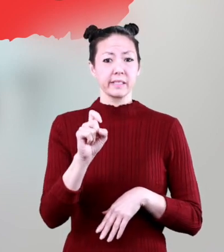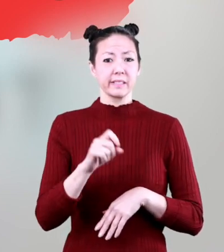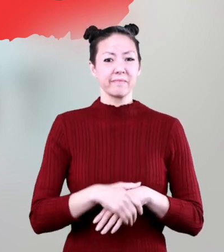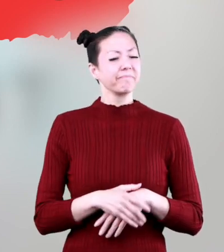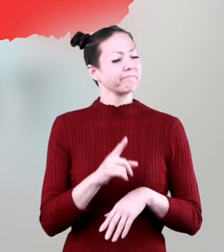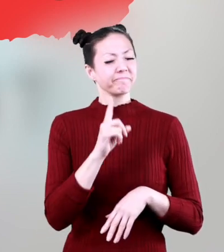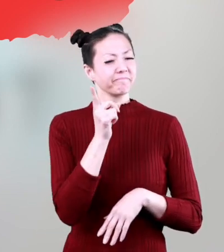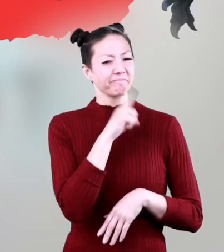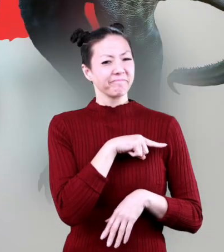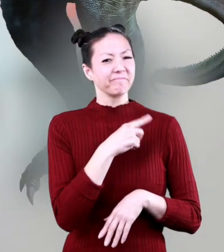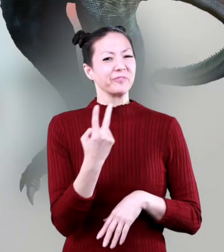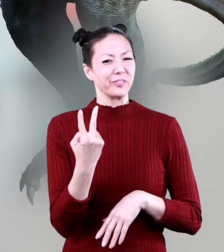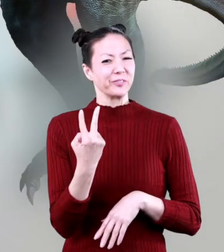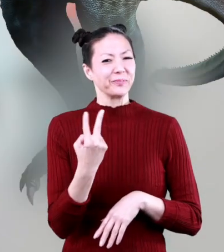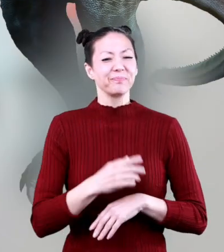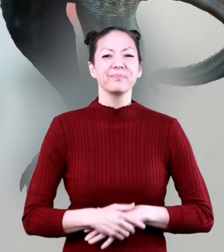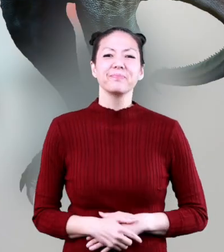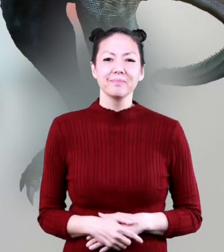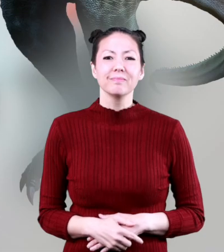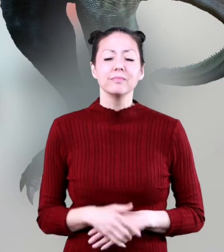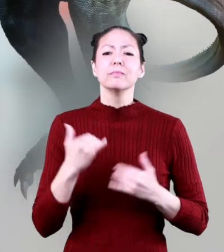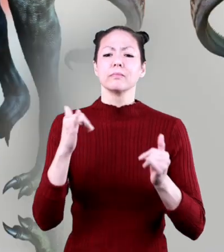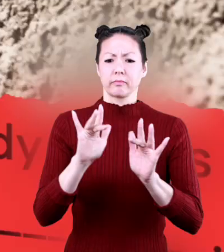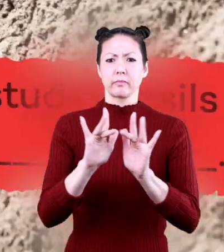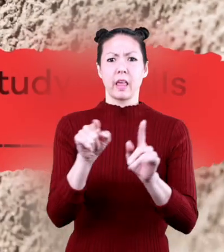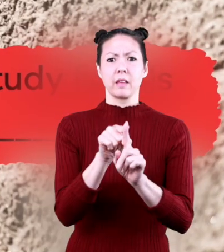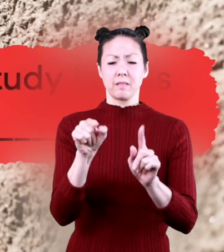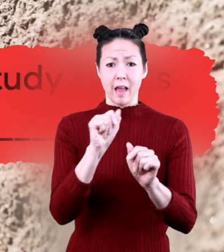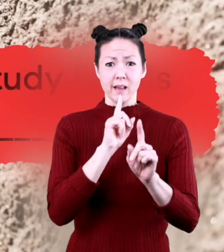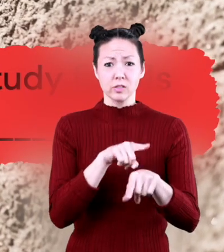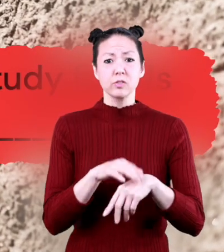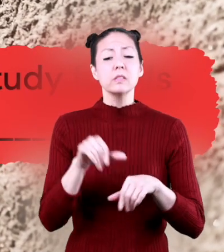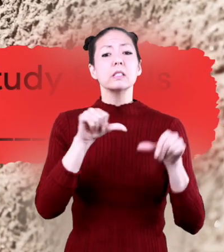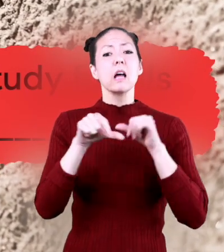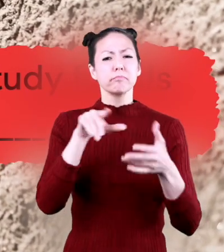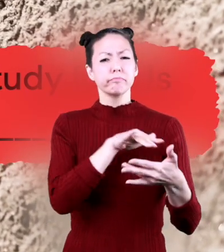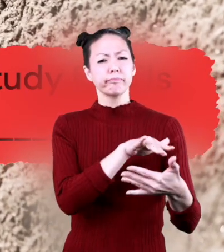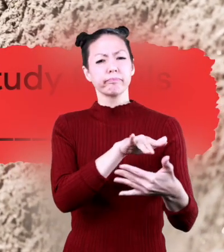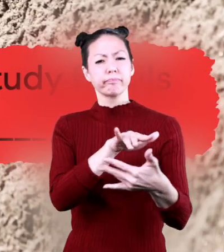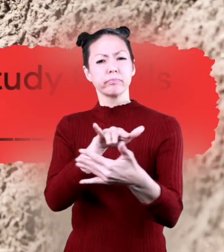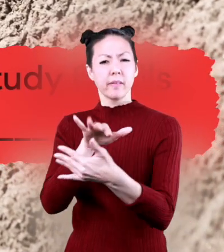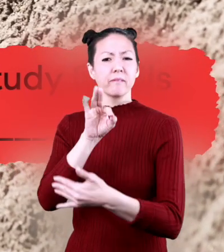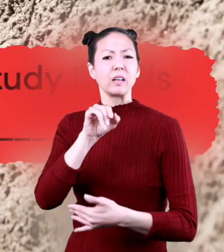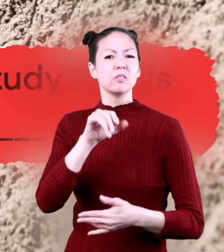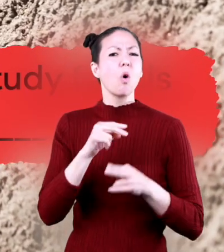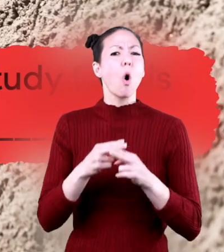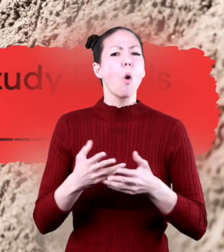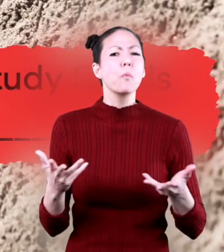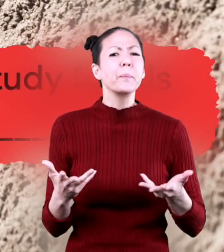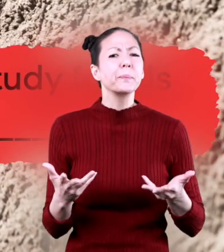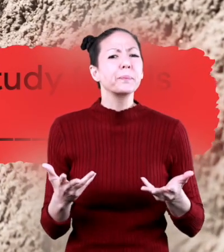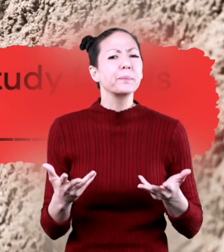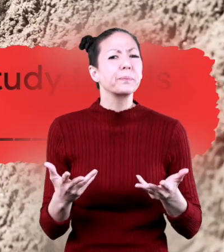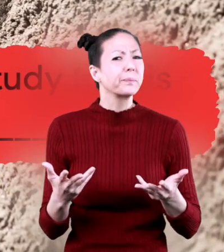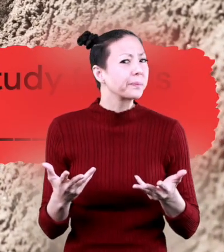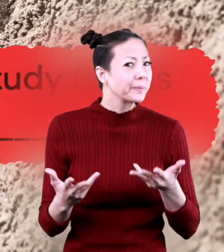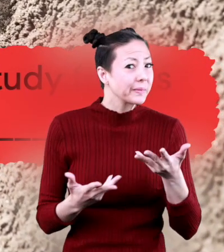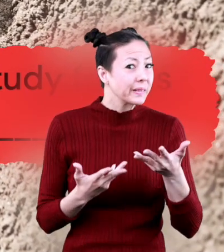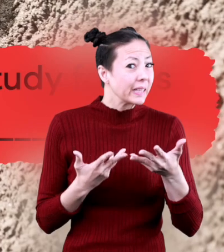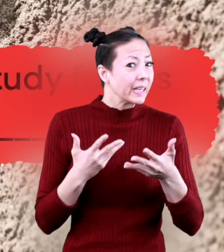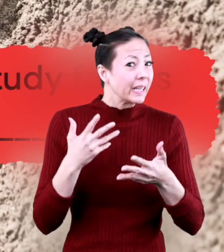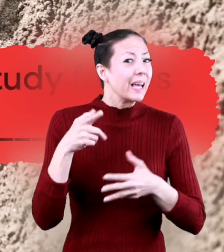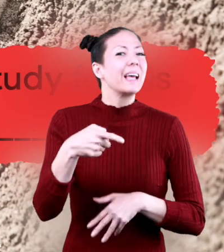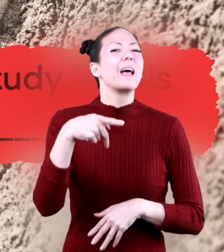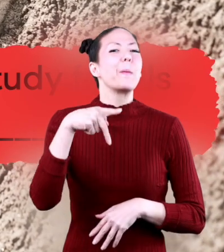legs that's false fill in the blank scientists who study fossils are